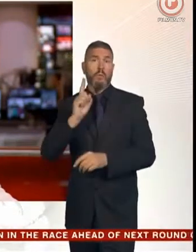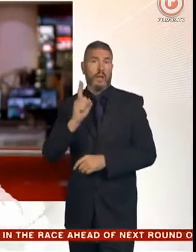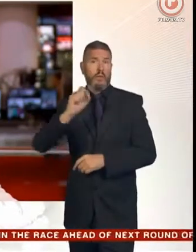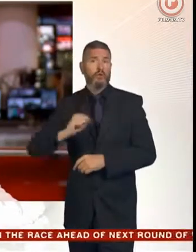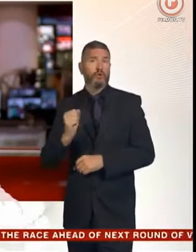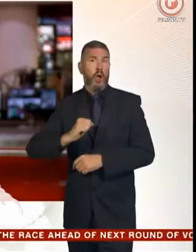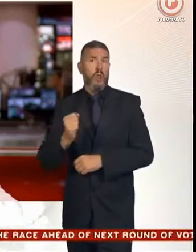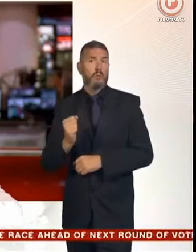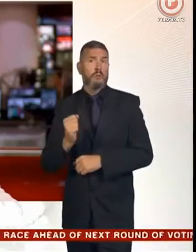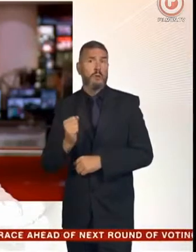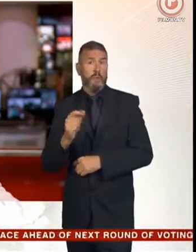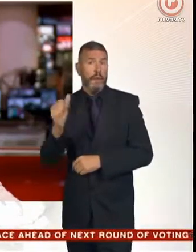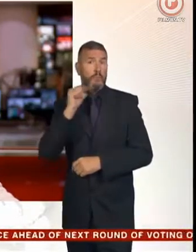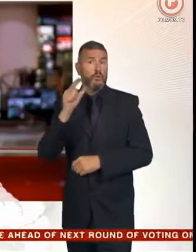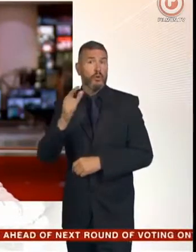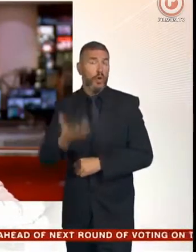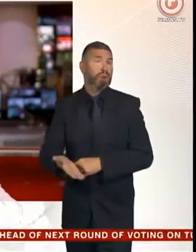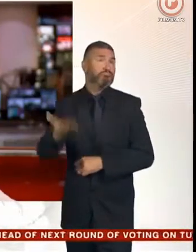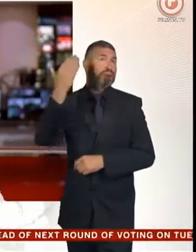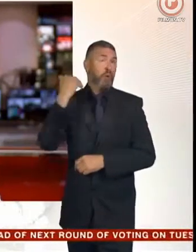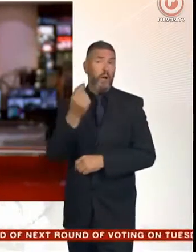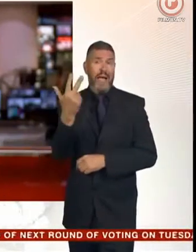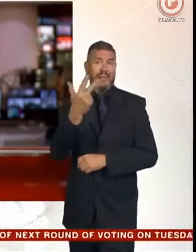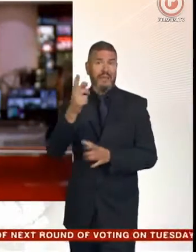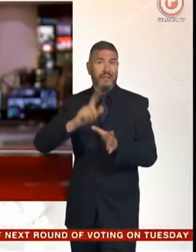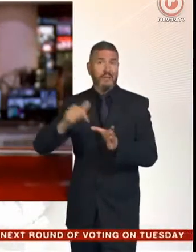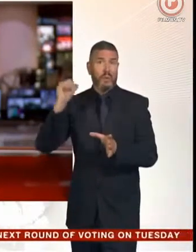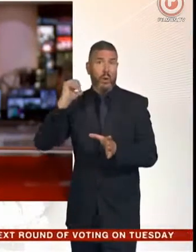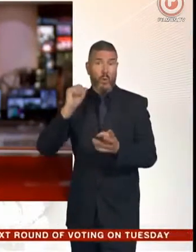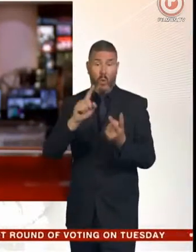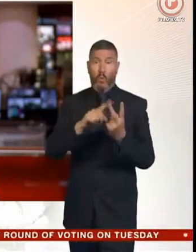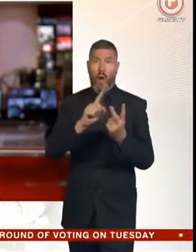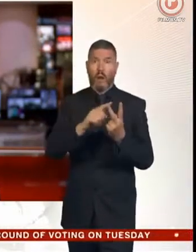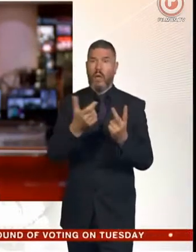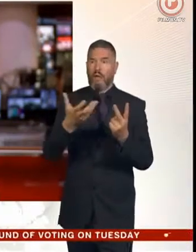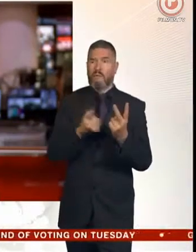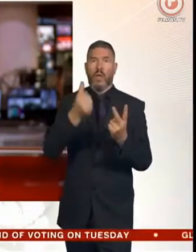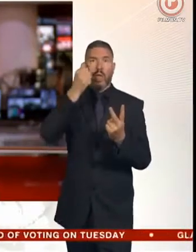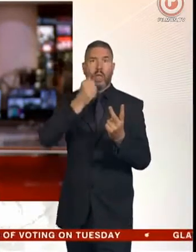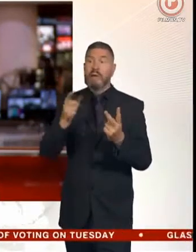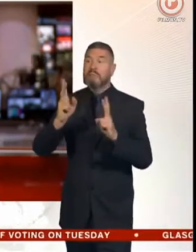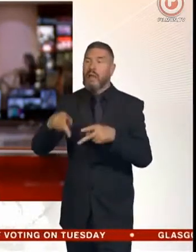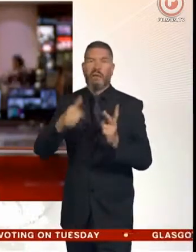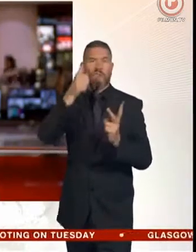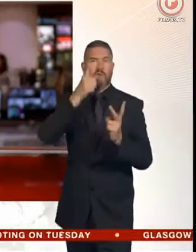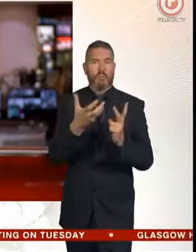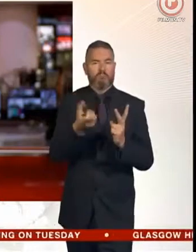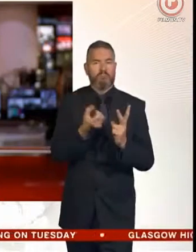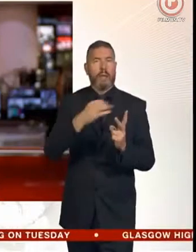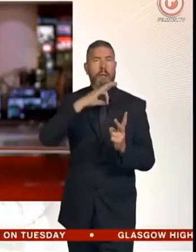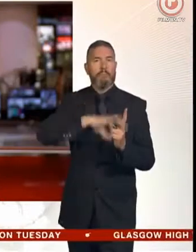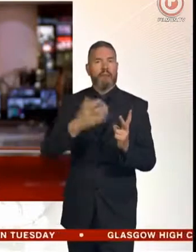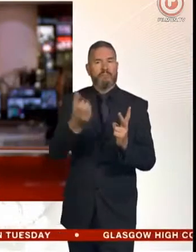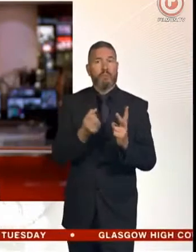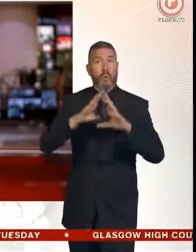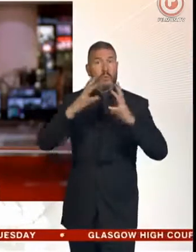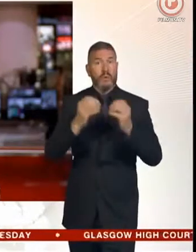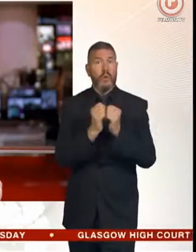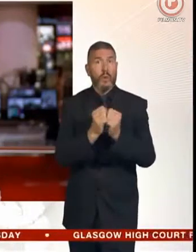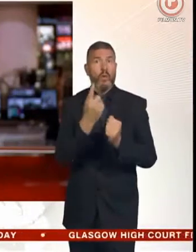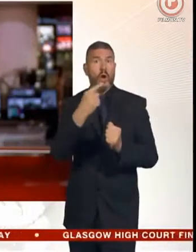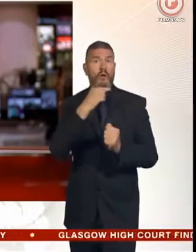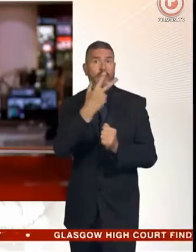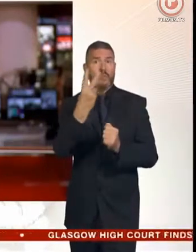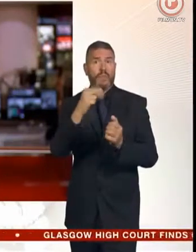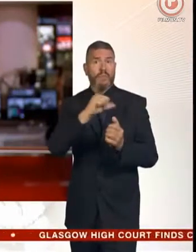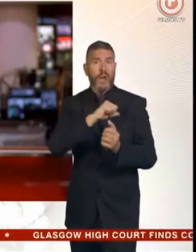more than 18 years ago. One of them was also found guilty of fraudulently collecting her benefits worth £182,000. A